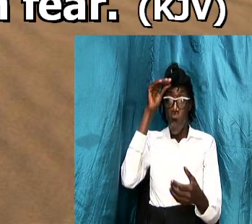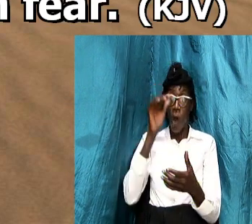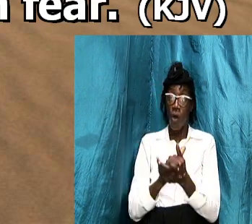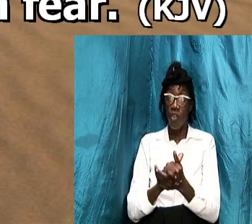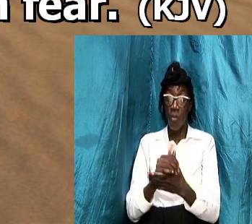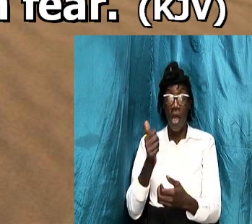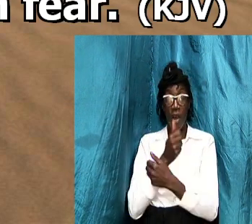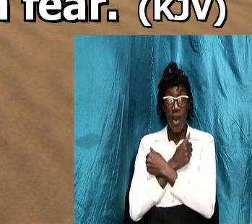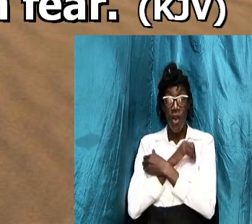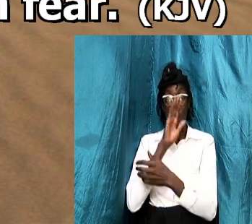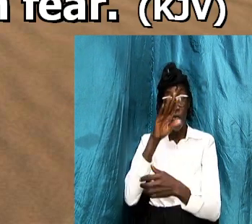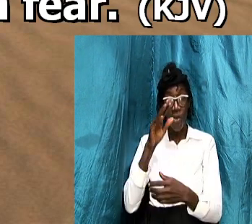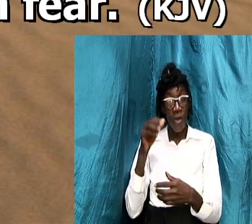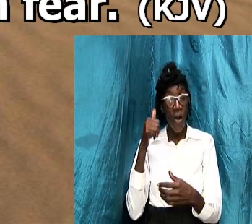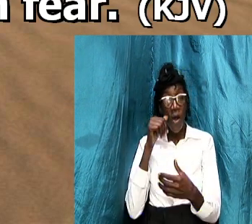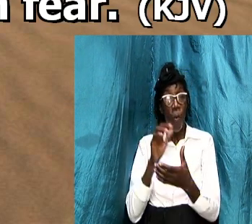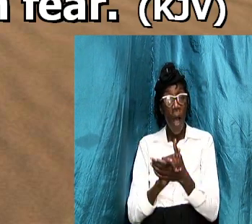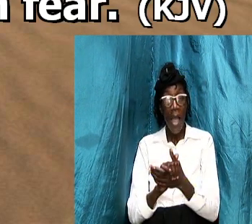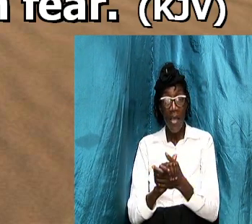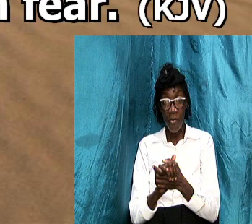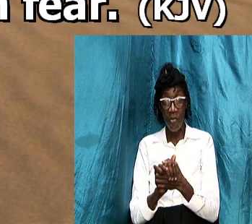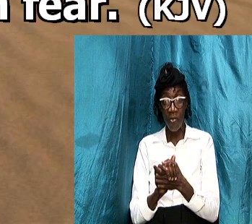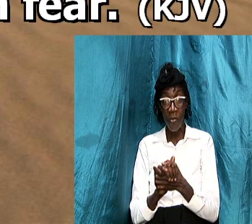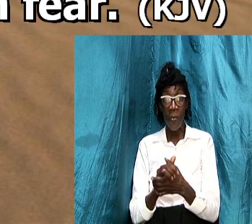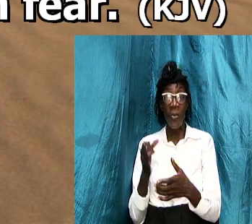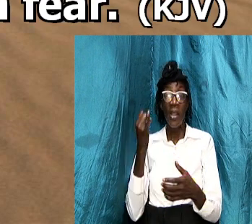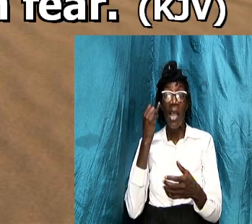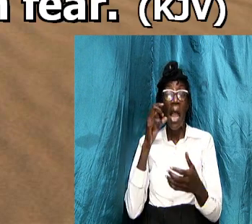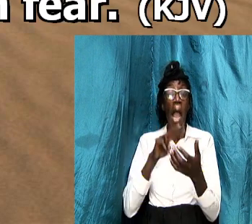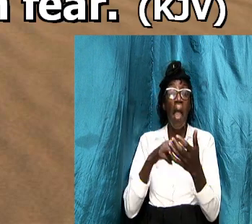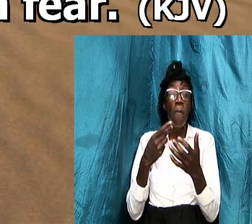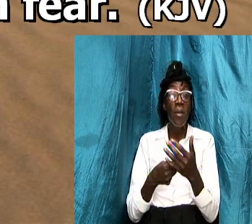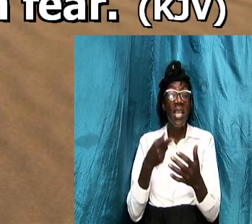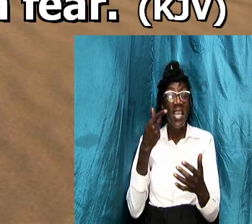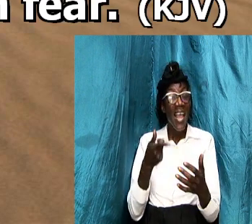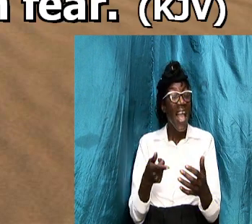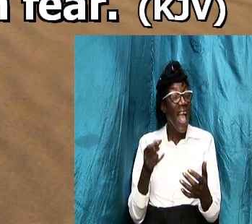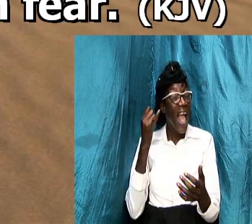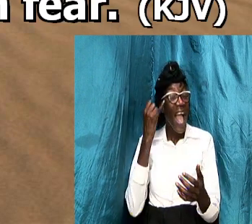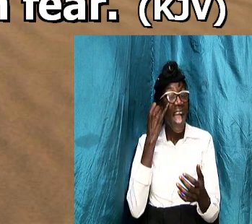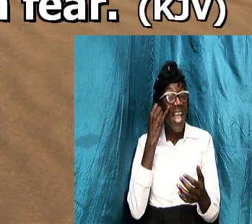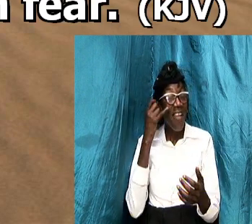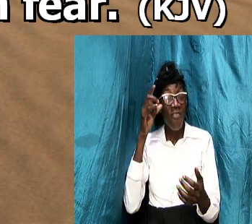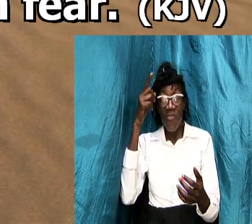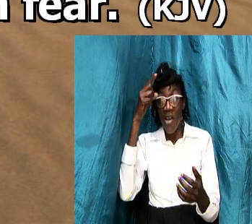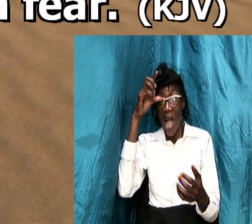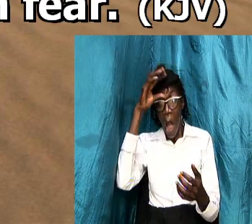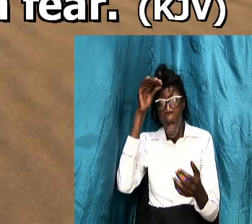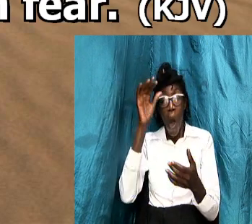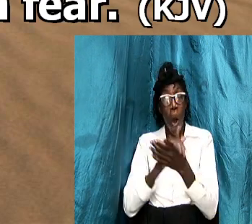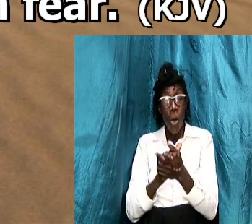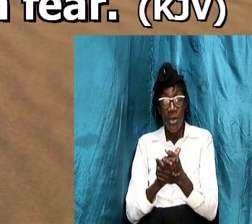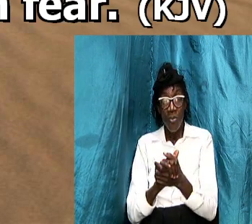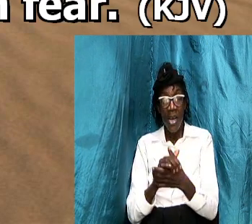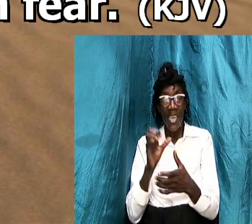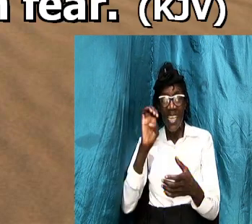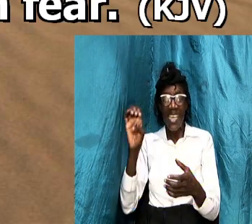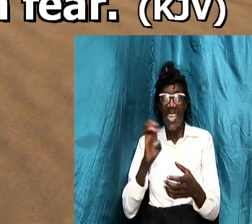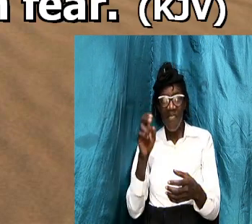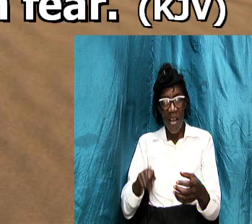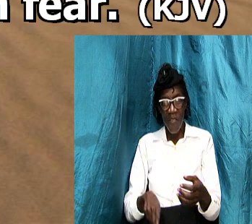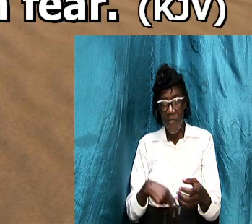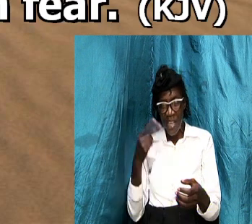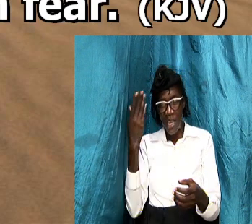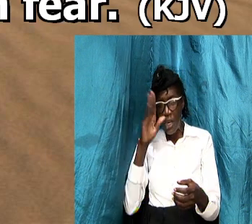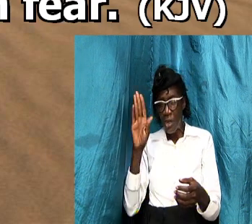condition so it means that if you husbands even feel that boy i don't feel